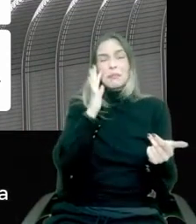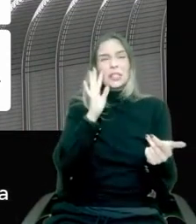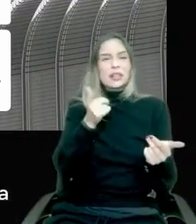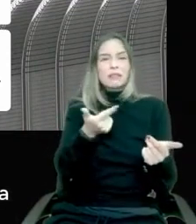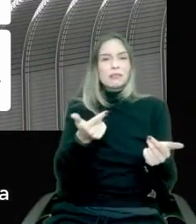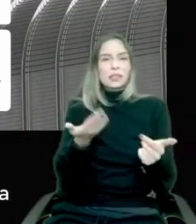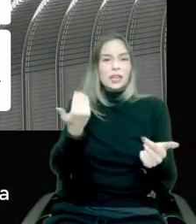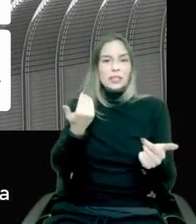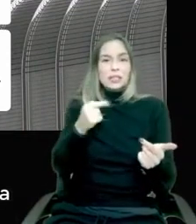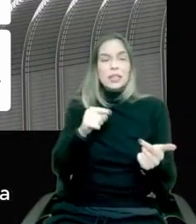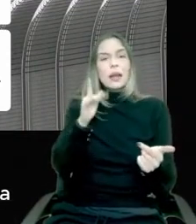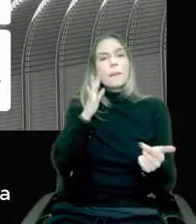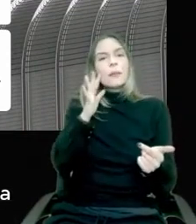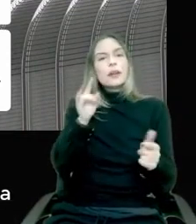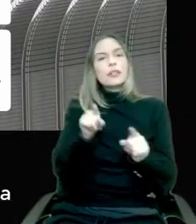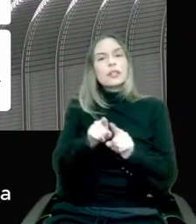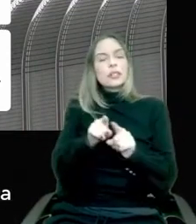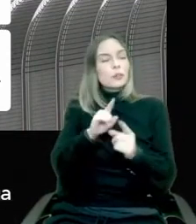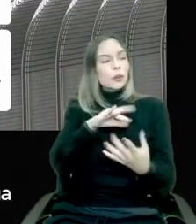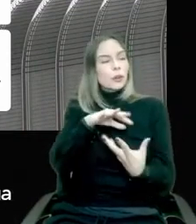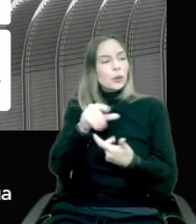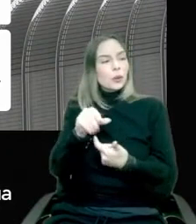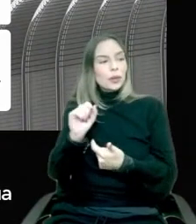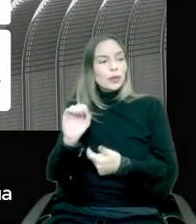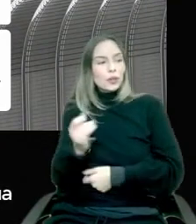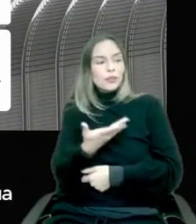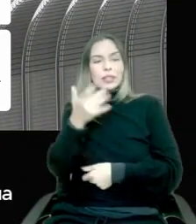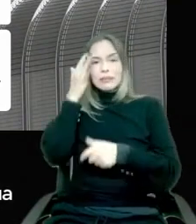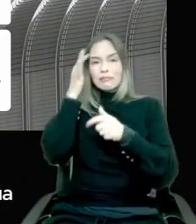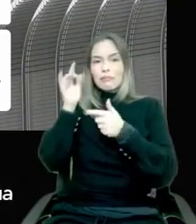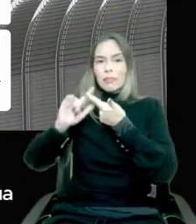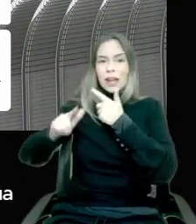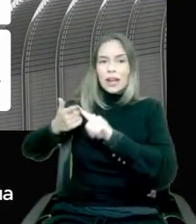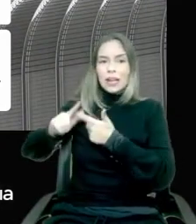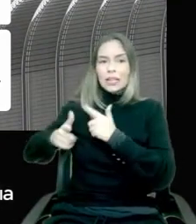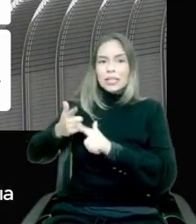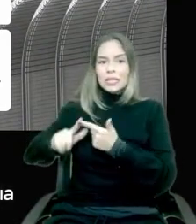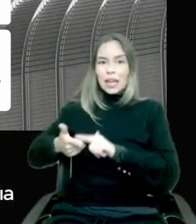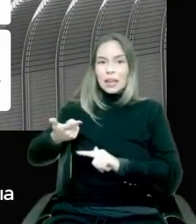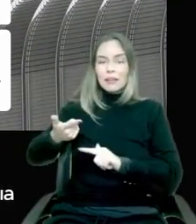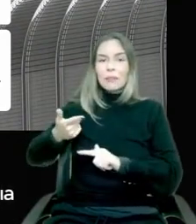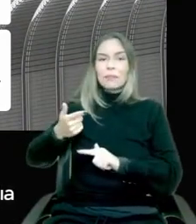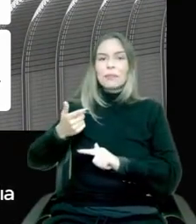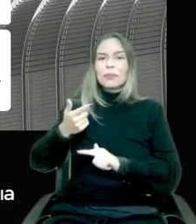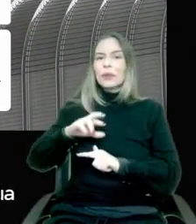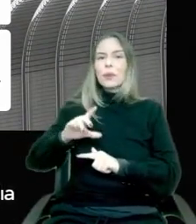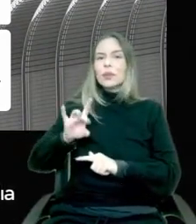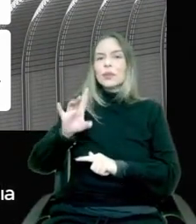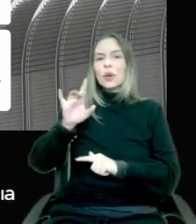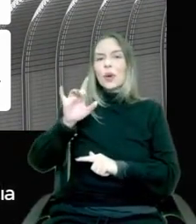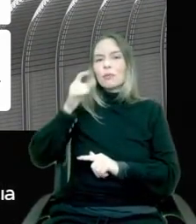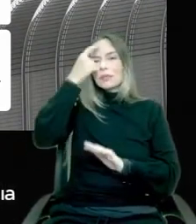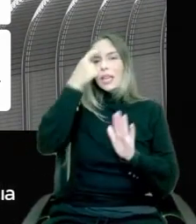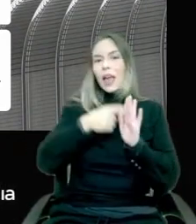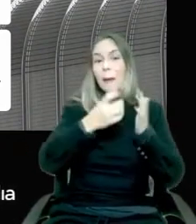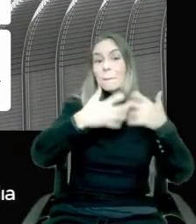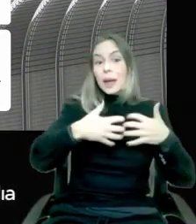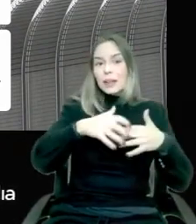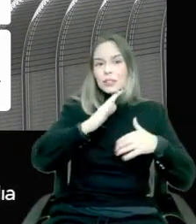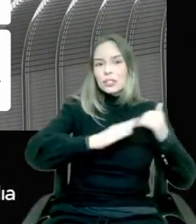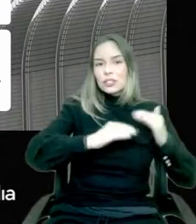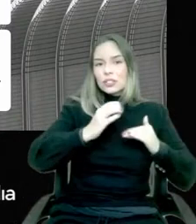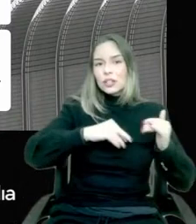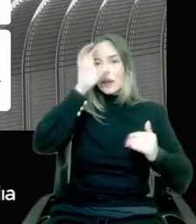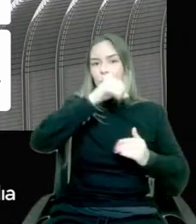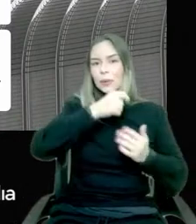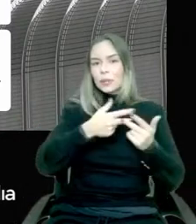develop an innovation mindset. That is, don't think just today, don't think just AI operational. Relax a little bit and think about the next